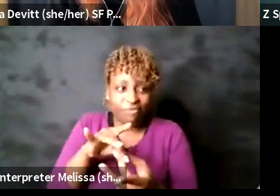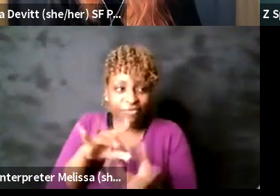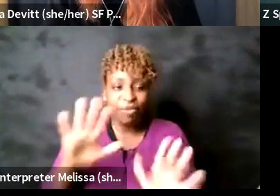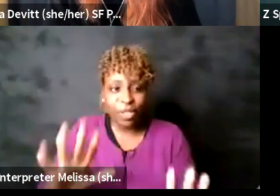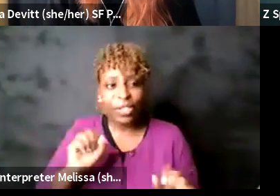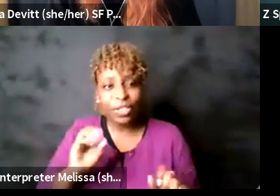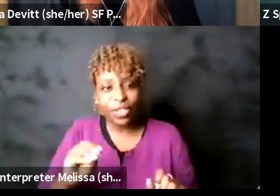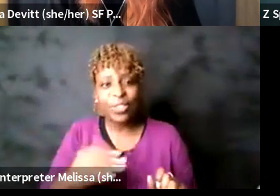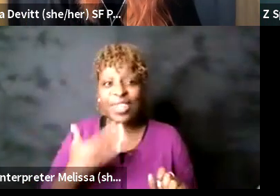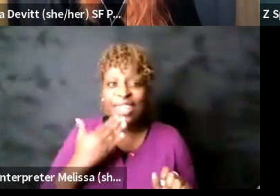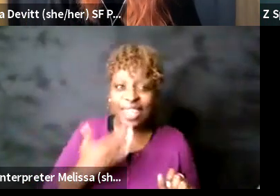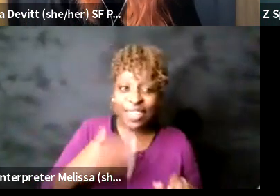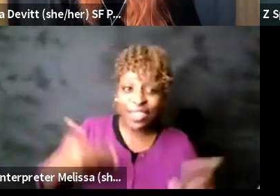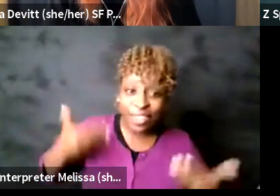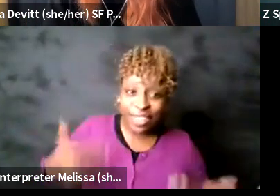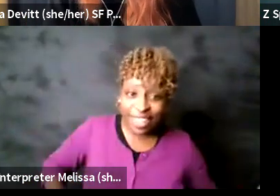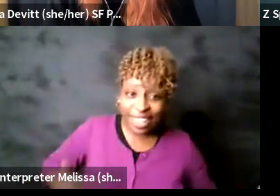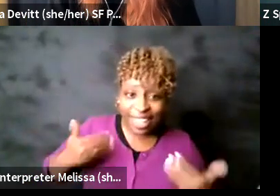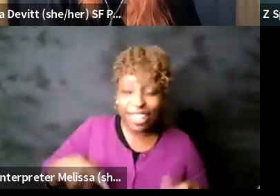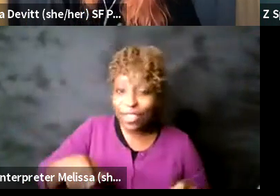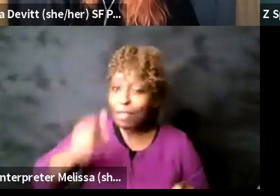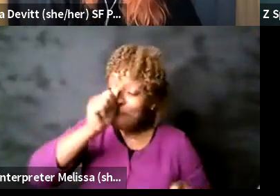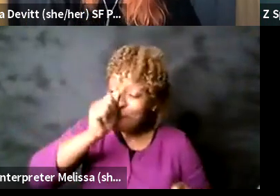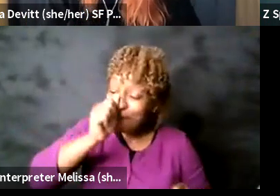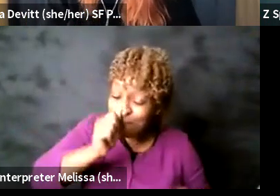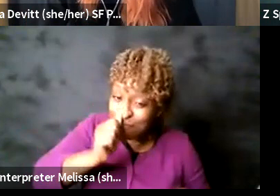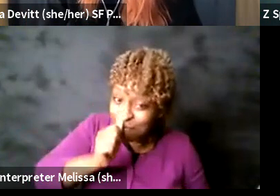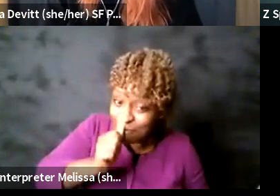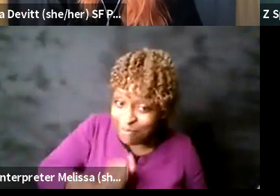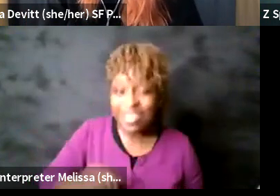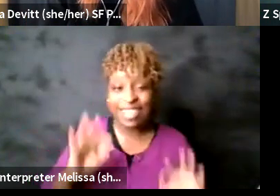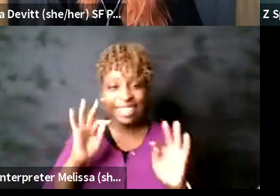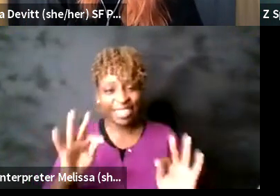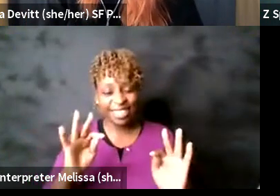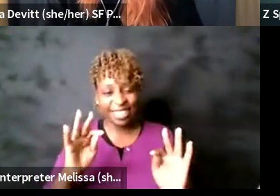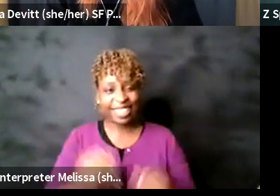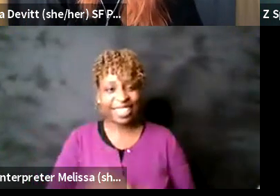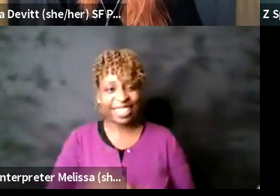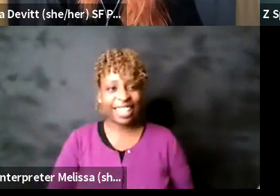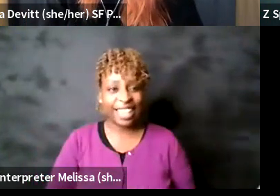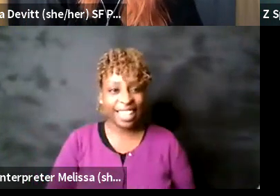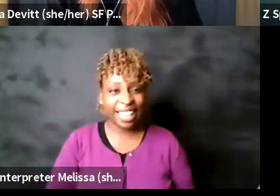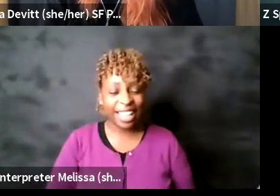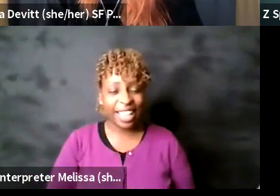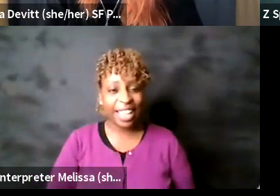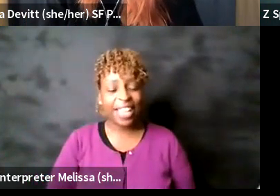Melissa for bearing with me through that um um